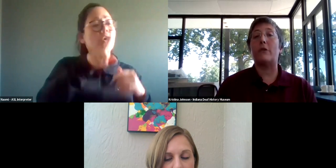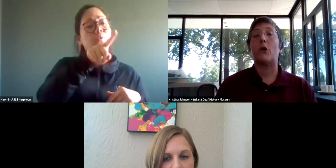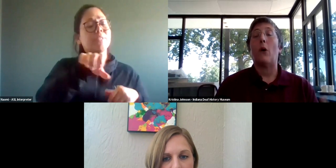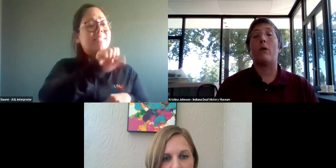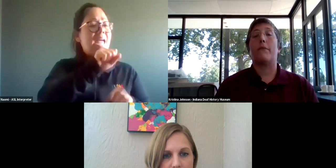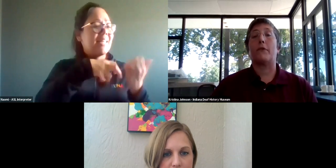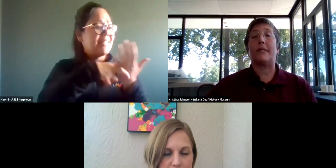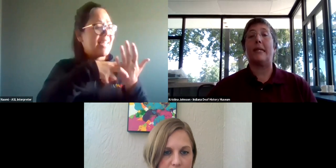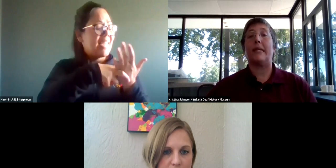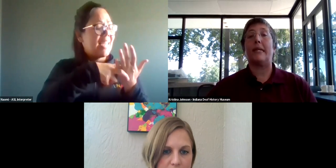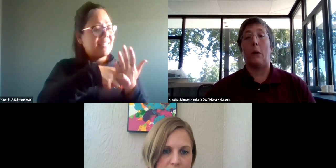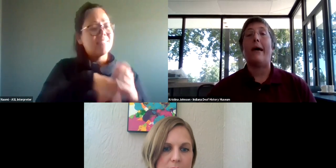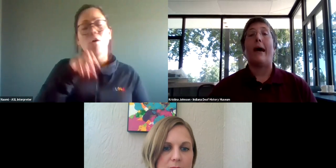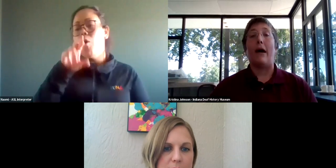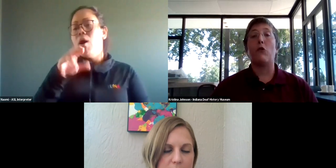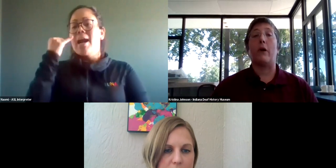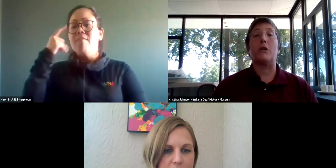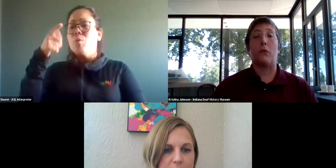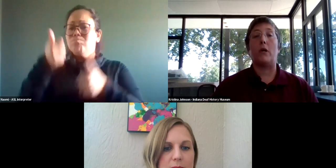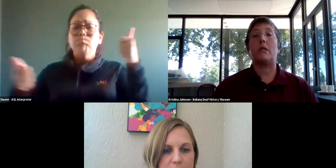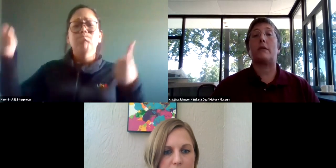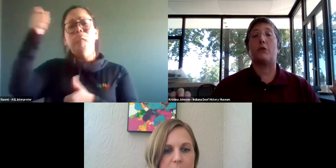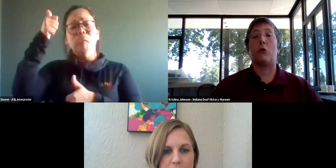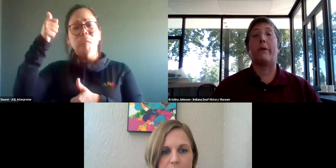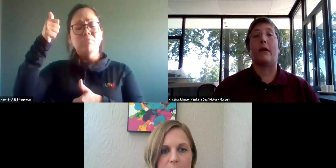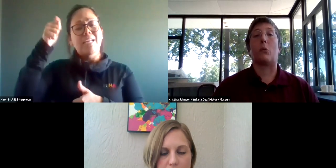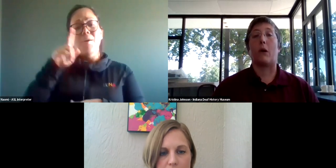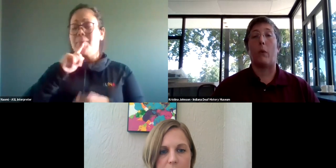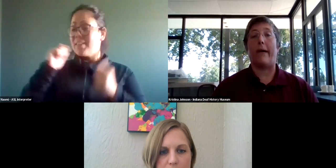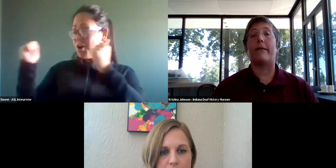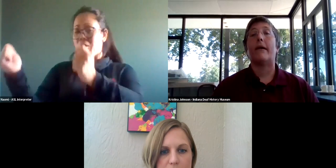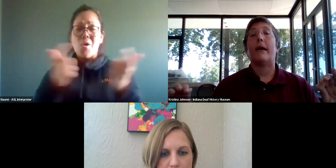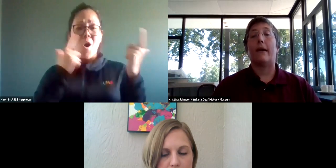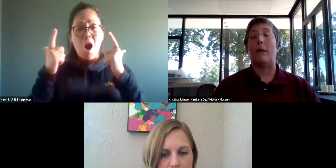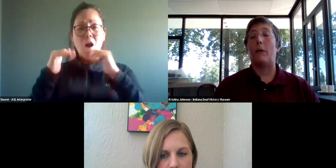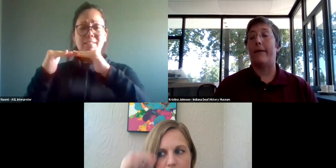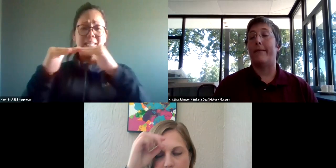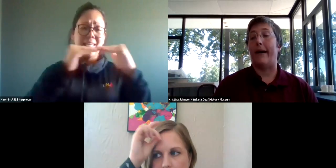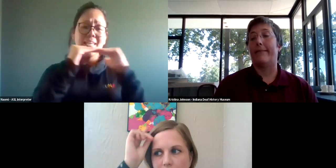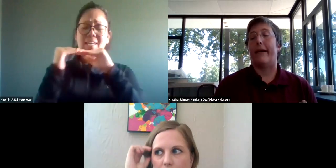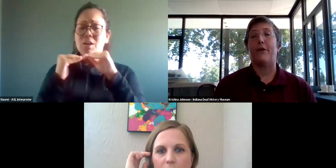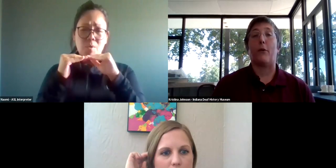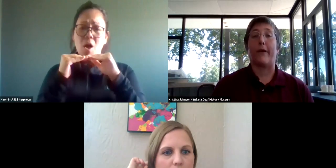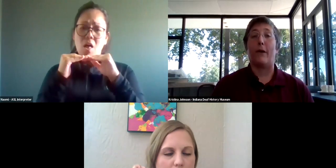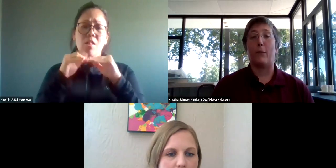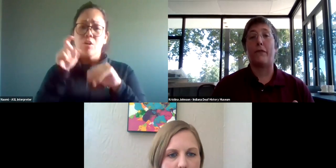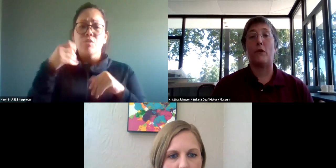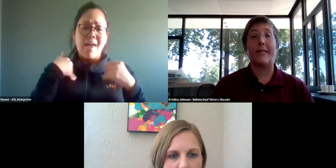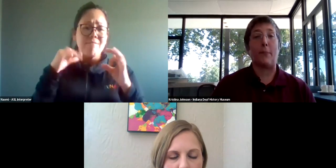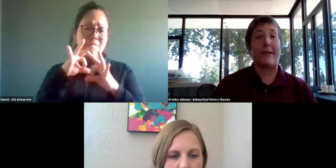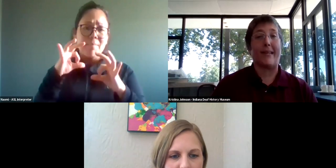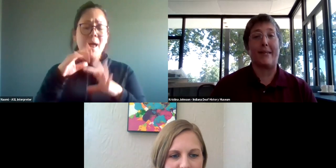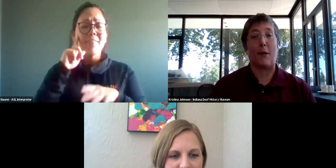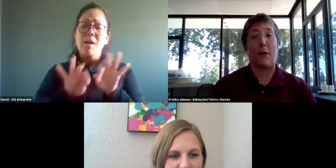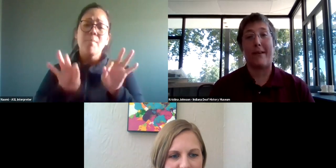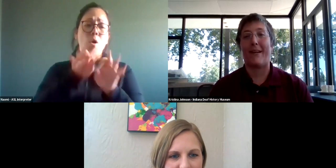the, at the entrance or if you're the CEO, everybody's voice should be equally weighed. You know, and I joke, you know,